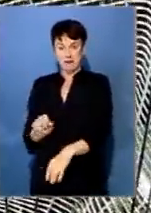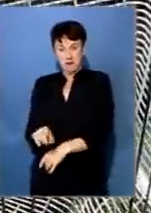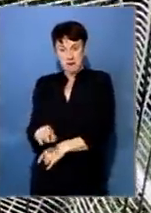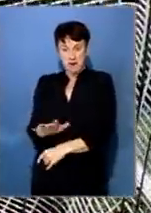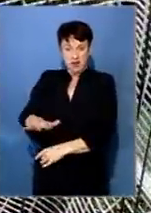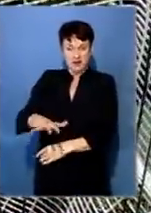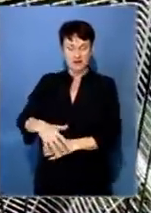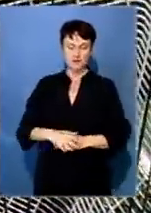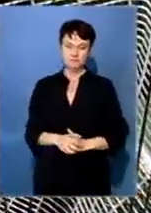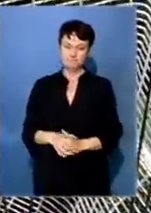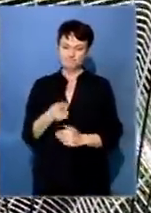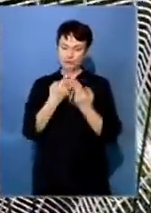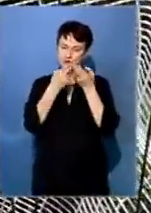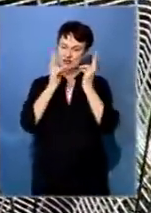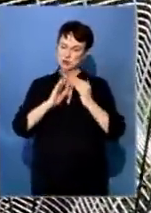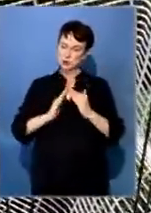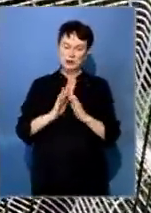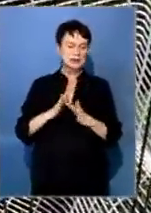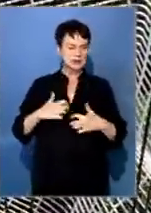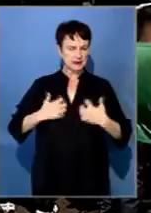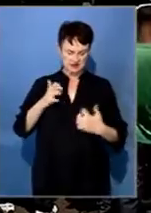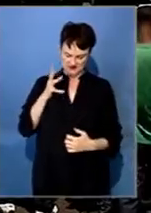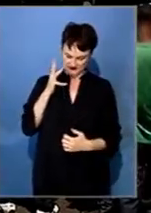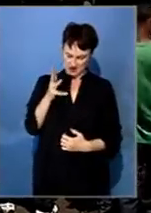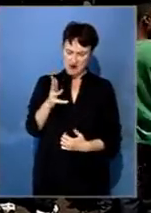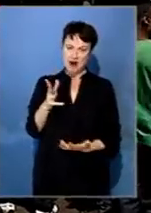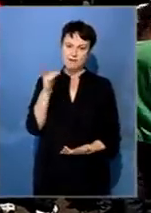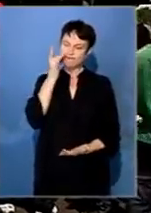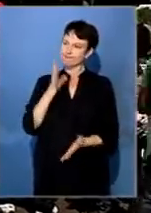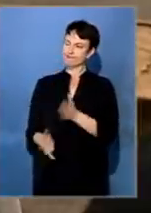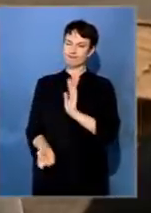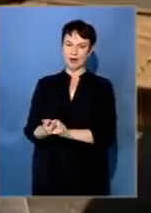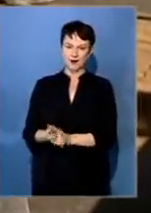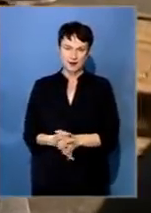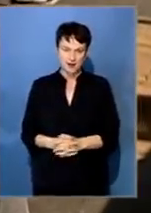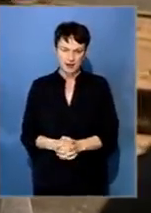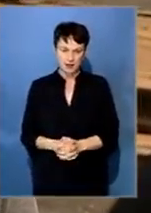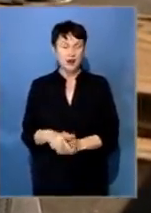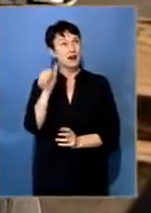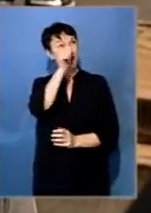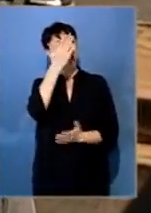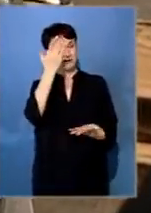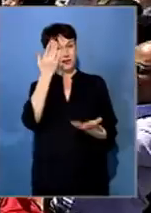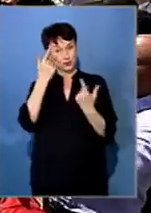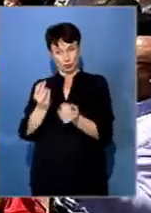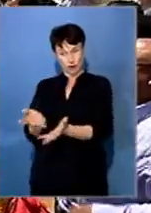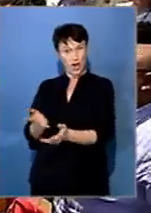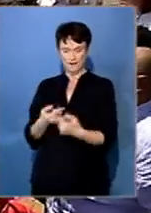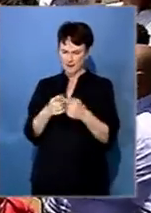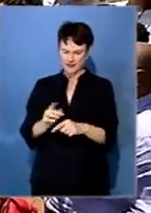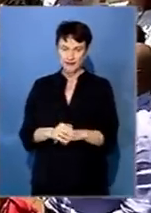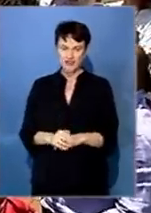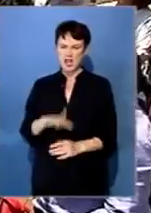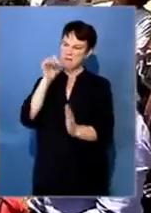university community wants answers. This was not an act of God. This is a clear case of murder. The